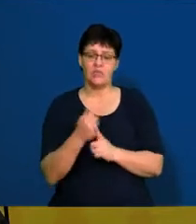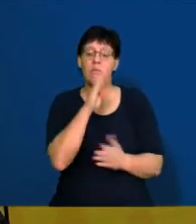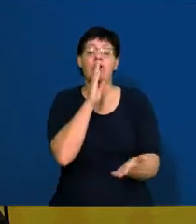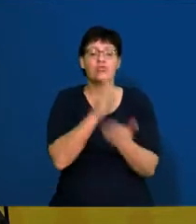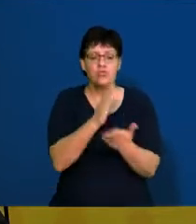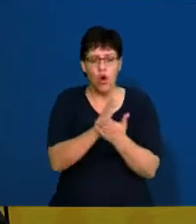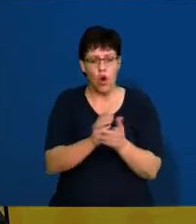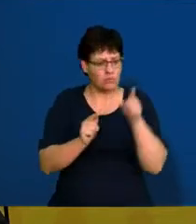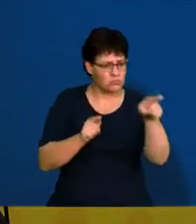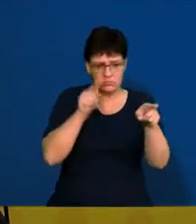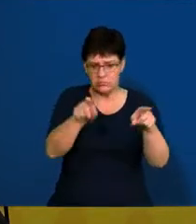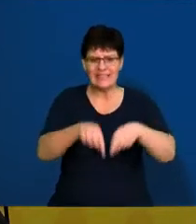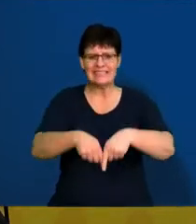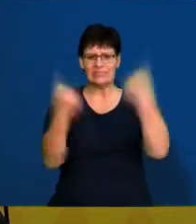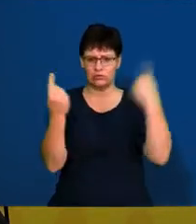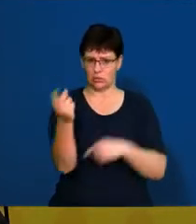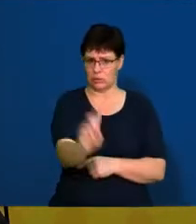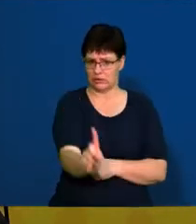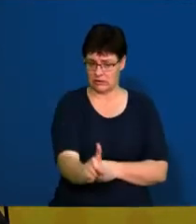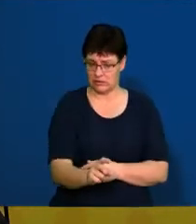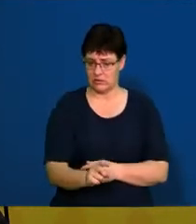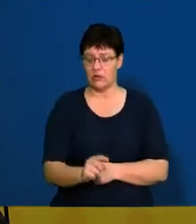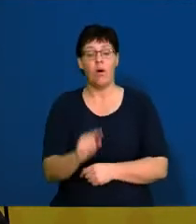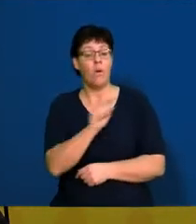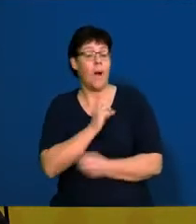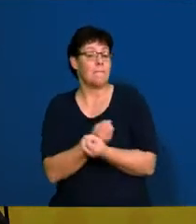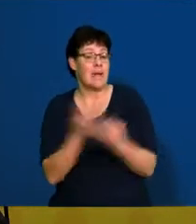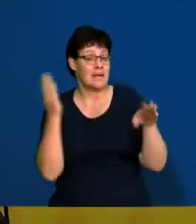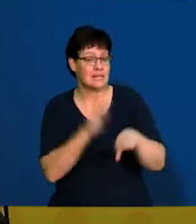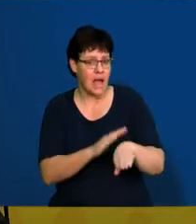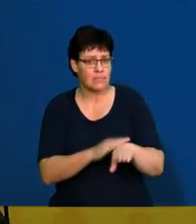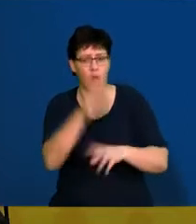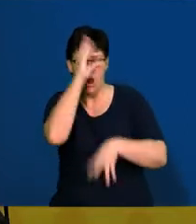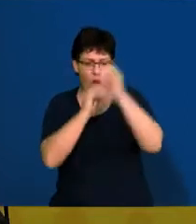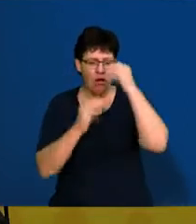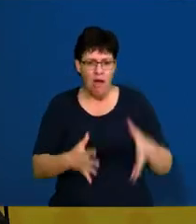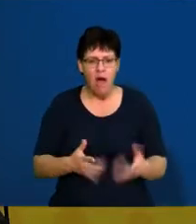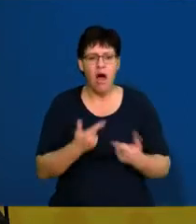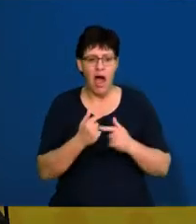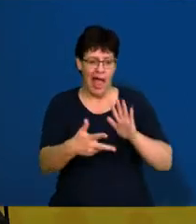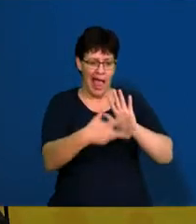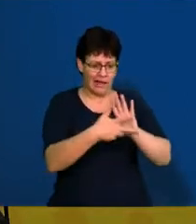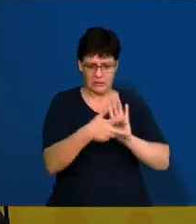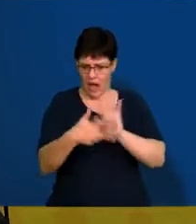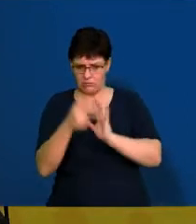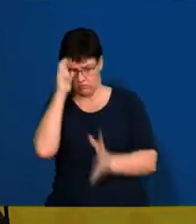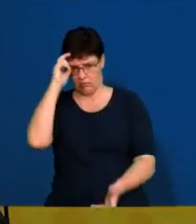make sure that you can differentiate between the different acts, because what often happens is that learners will get acts confused,